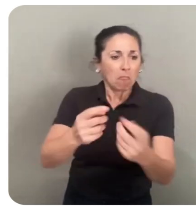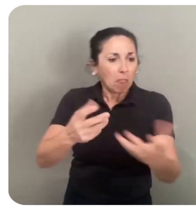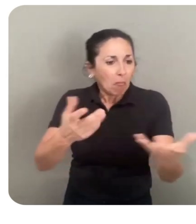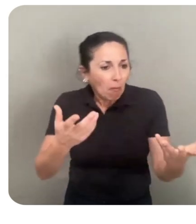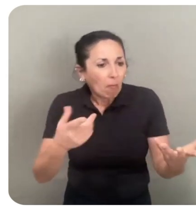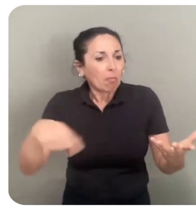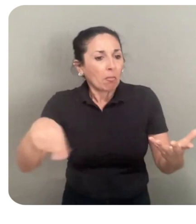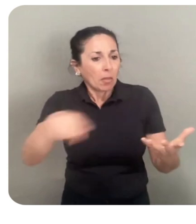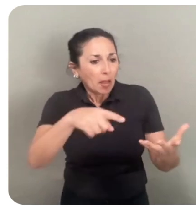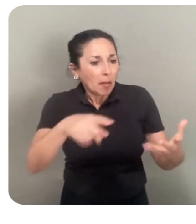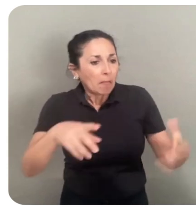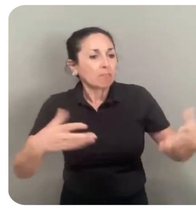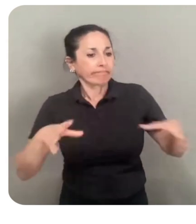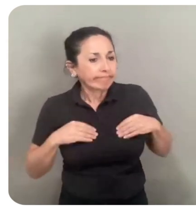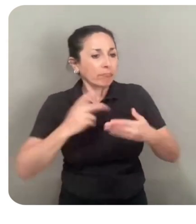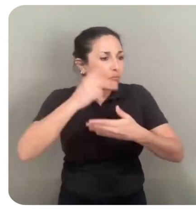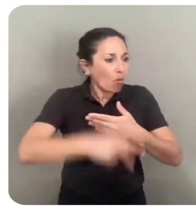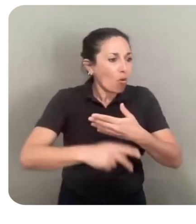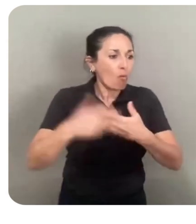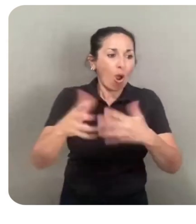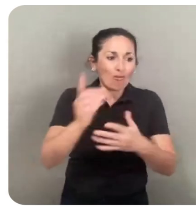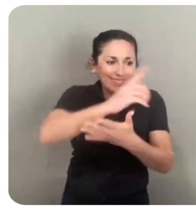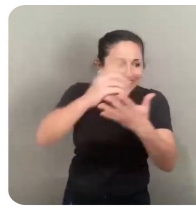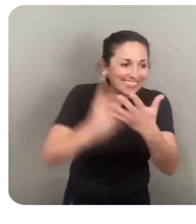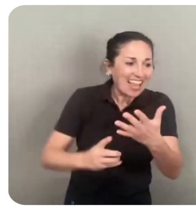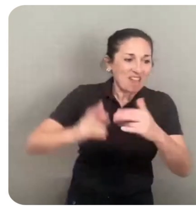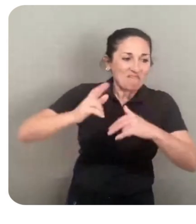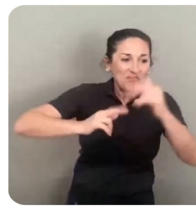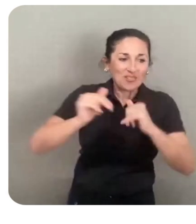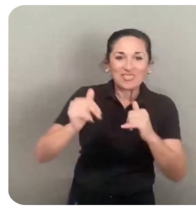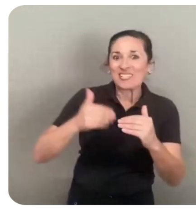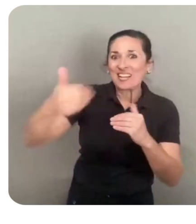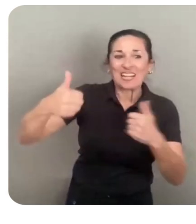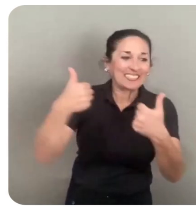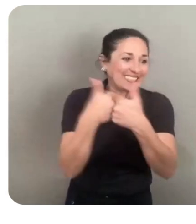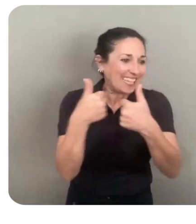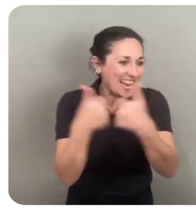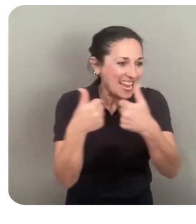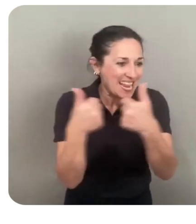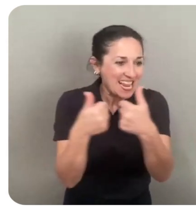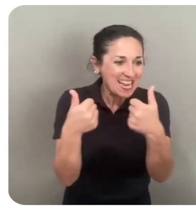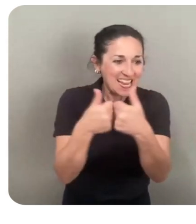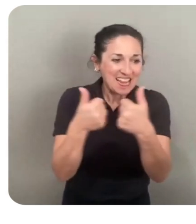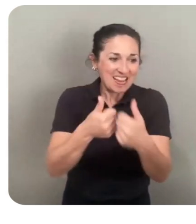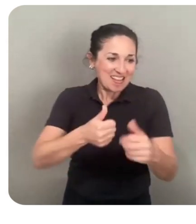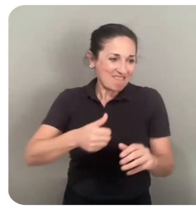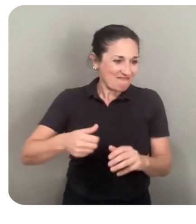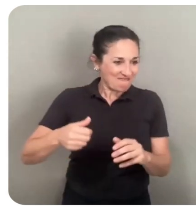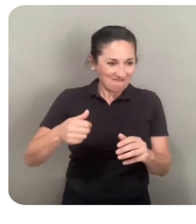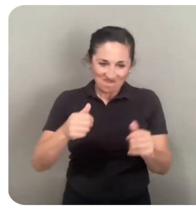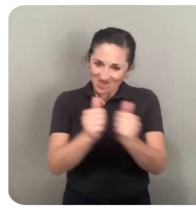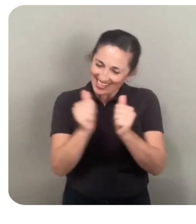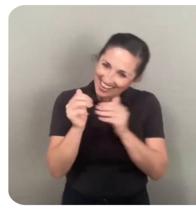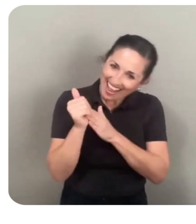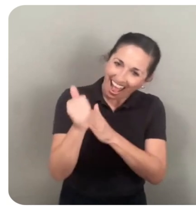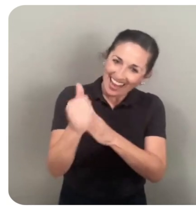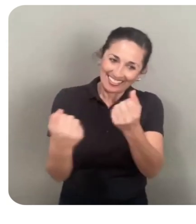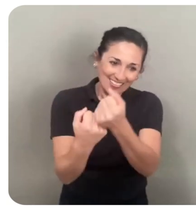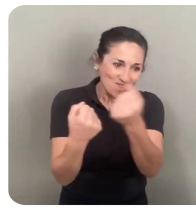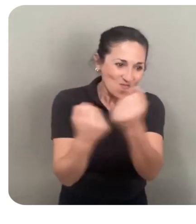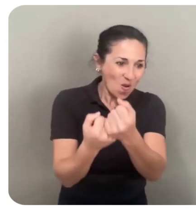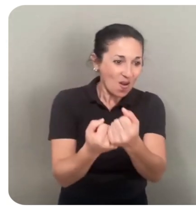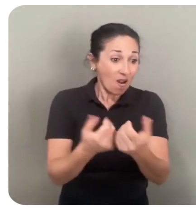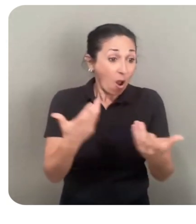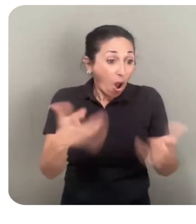direct backing and guidance. We've already funded 21 titles across a variety of genres, including physics